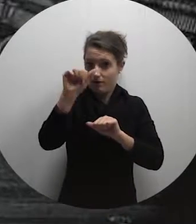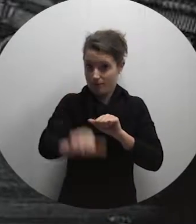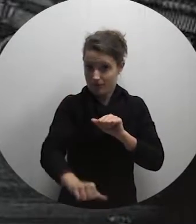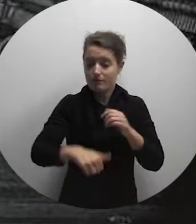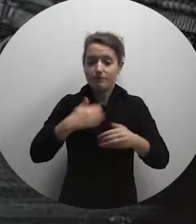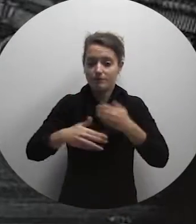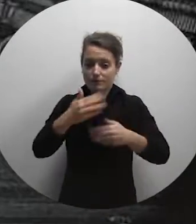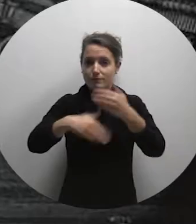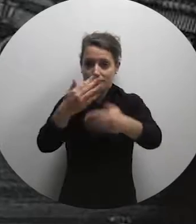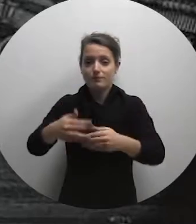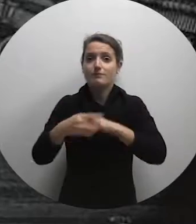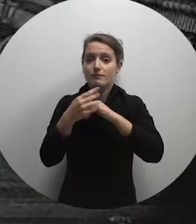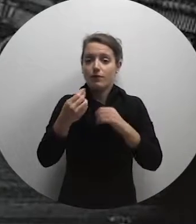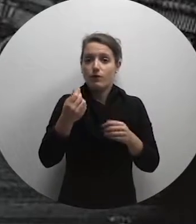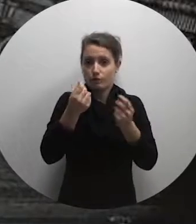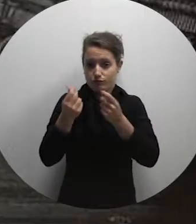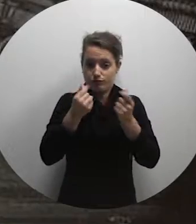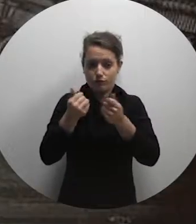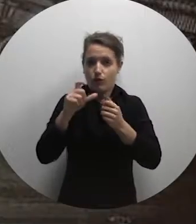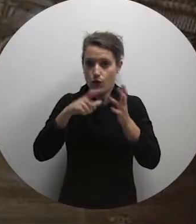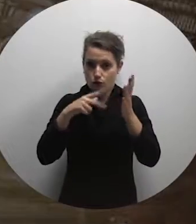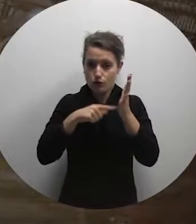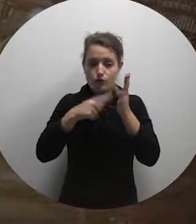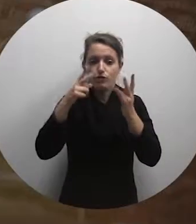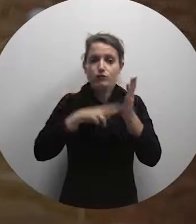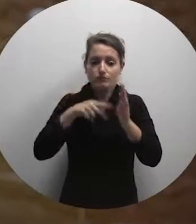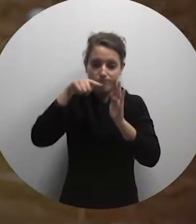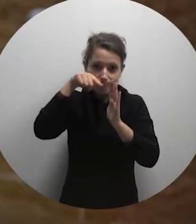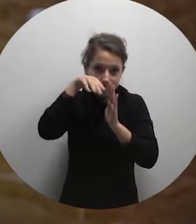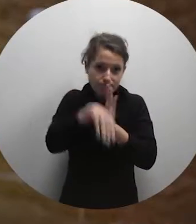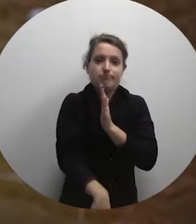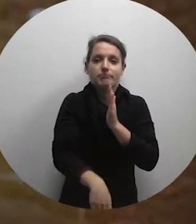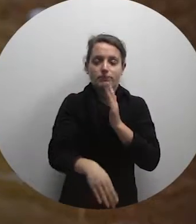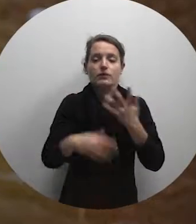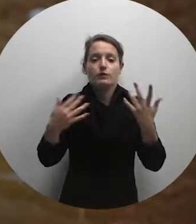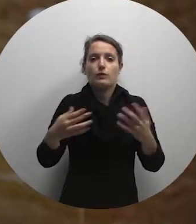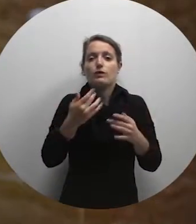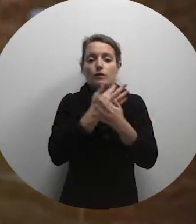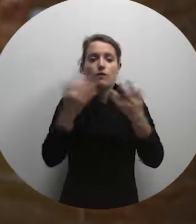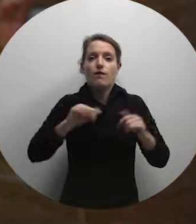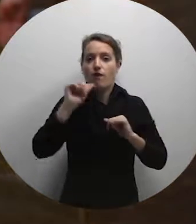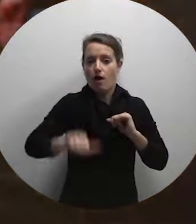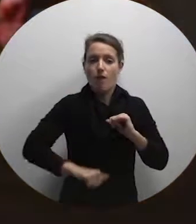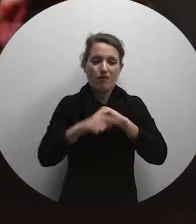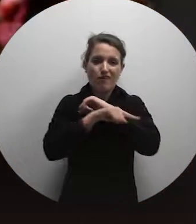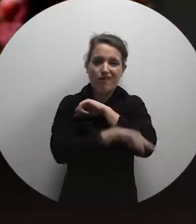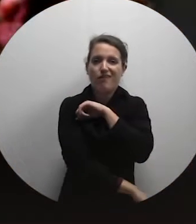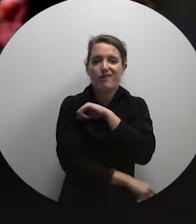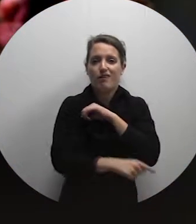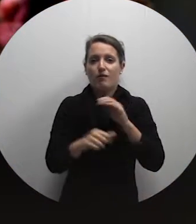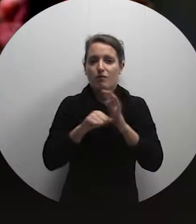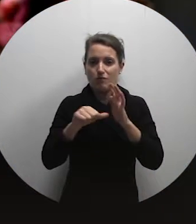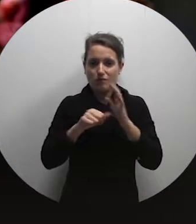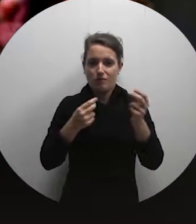and many farmers were left in debt and bankrupt. The three kinds of cotton which were cultivated in Malta